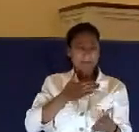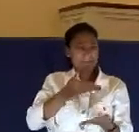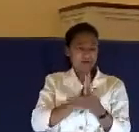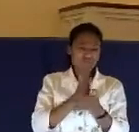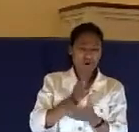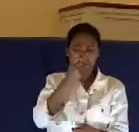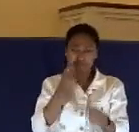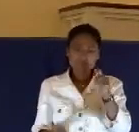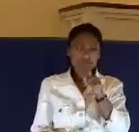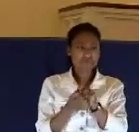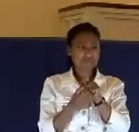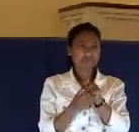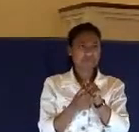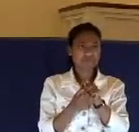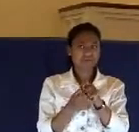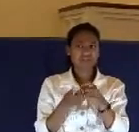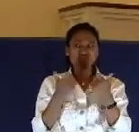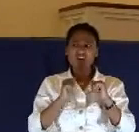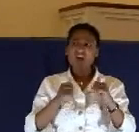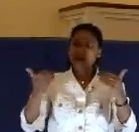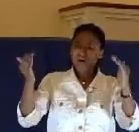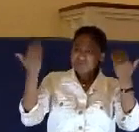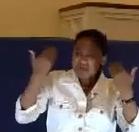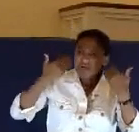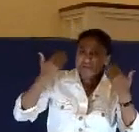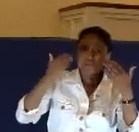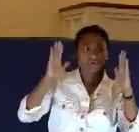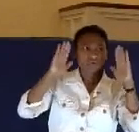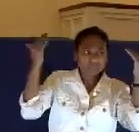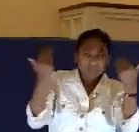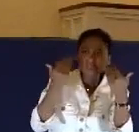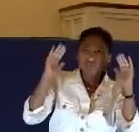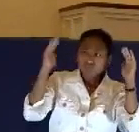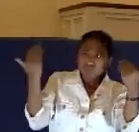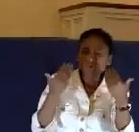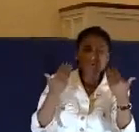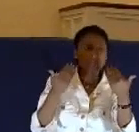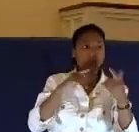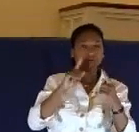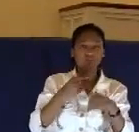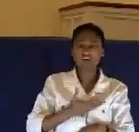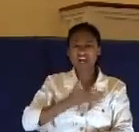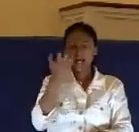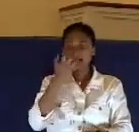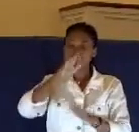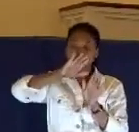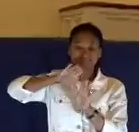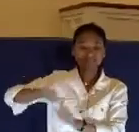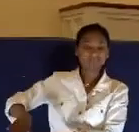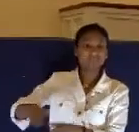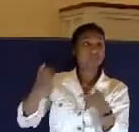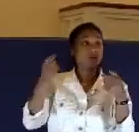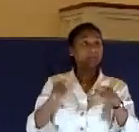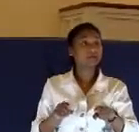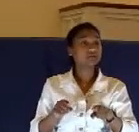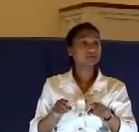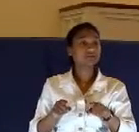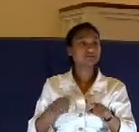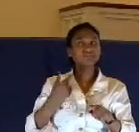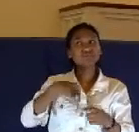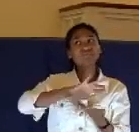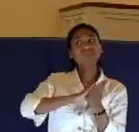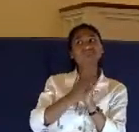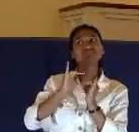be understood, when we give up anger and bitterness, you know what happens? We become like